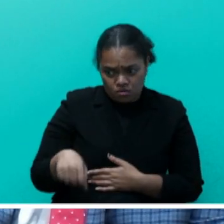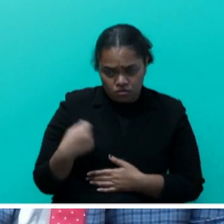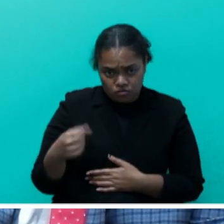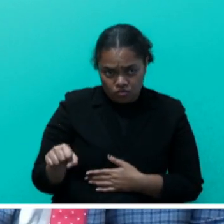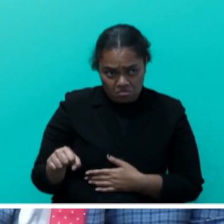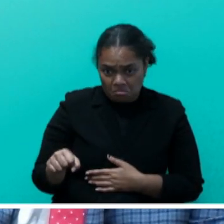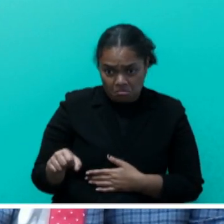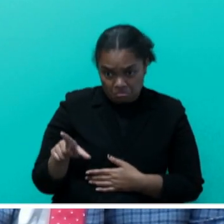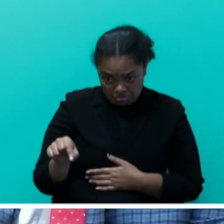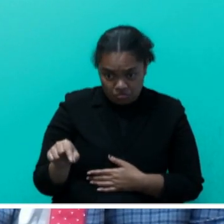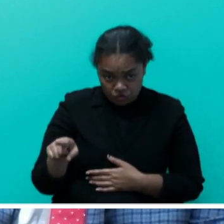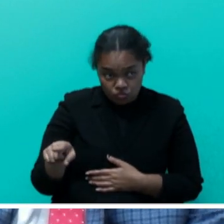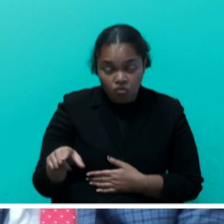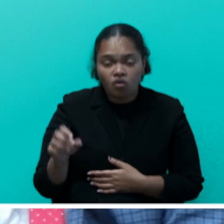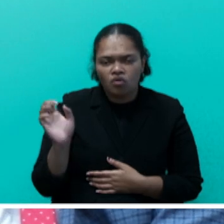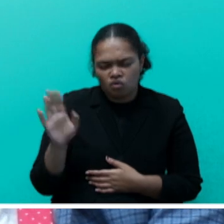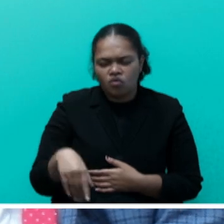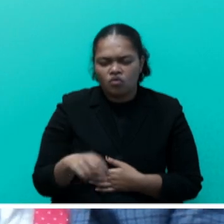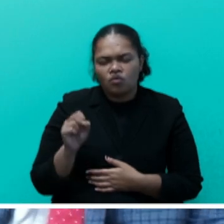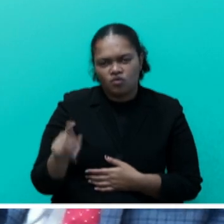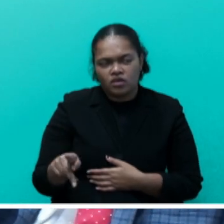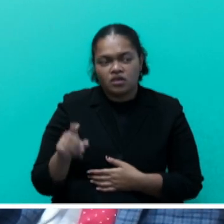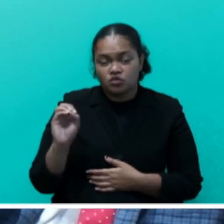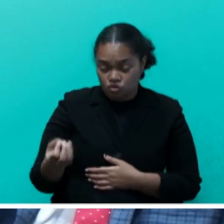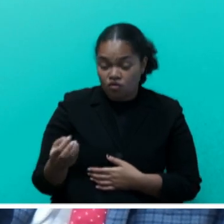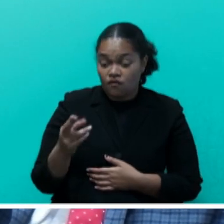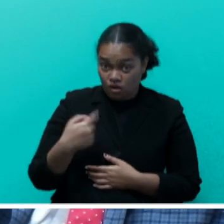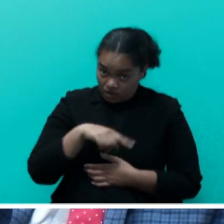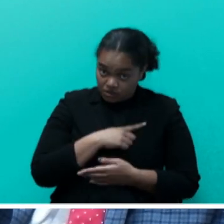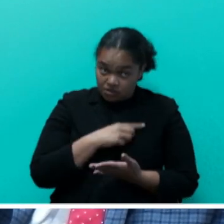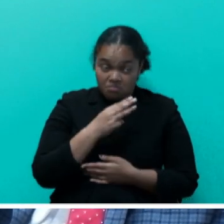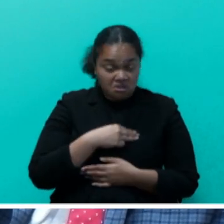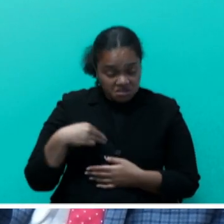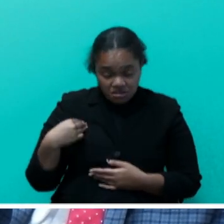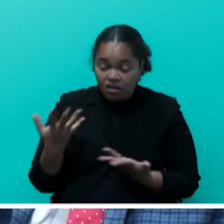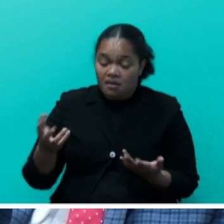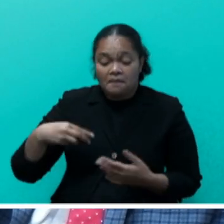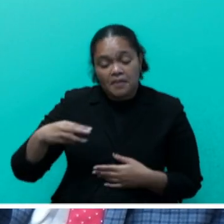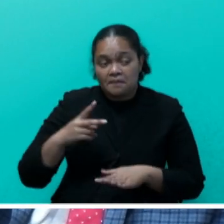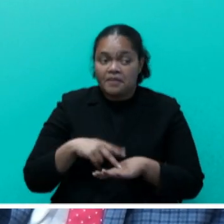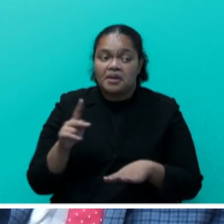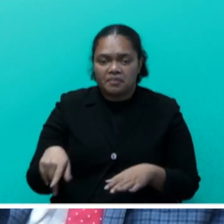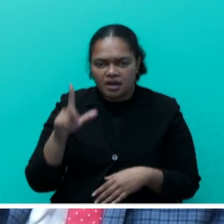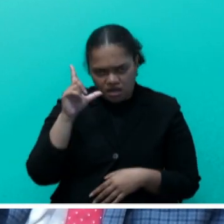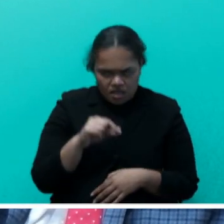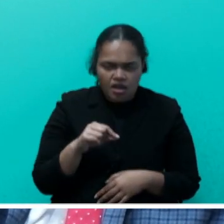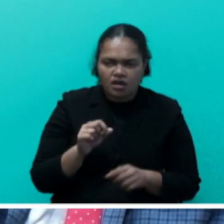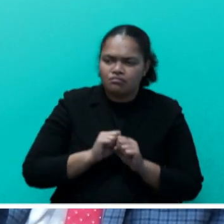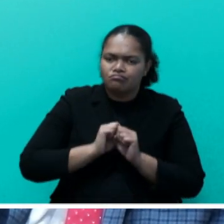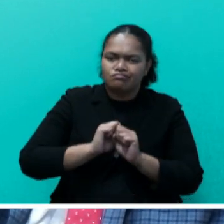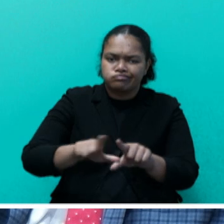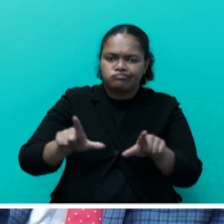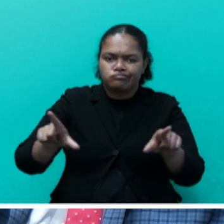We did, You did, okay. So, even for us, ministers or members of parliament, if we can send out that message,